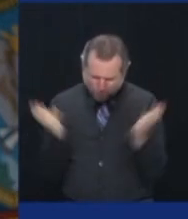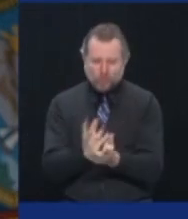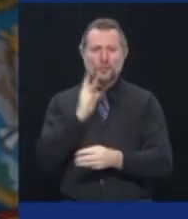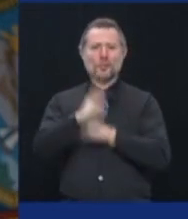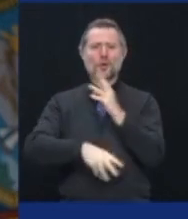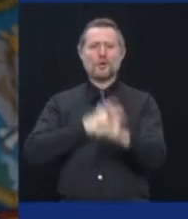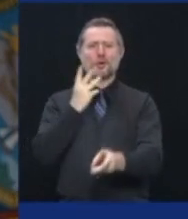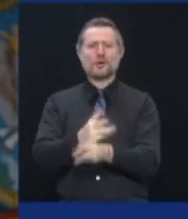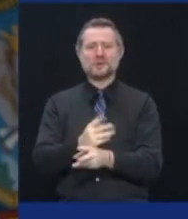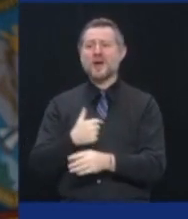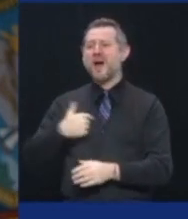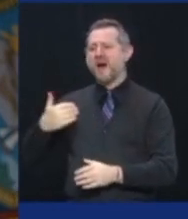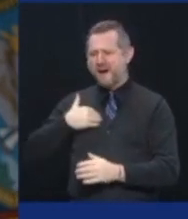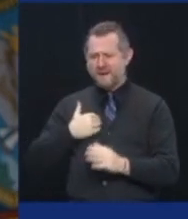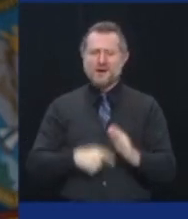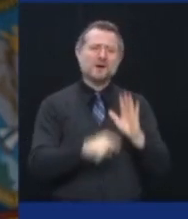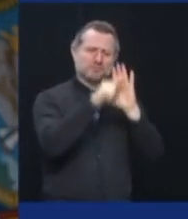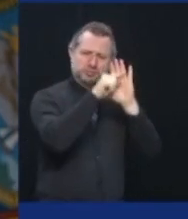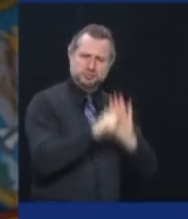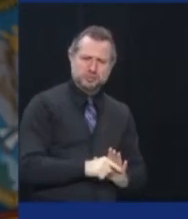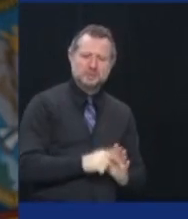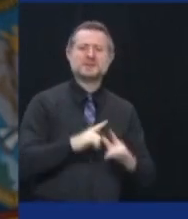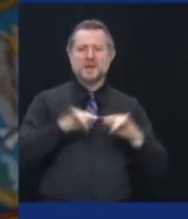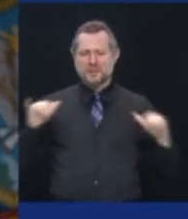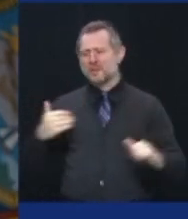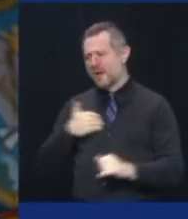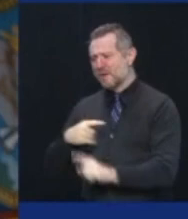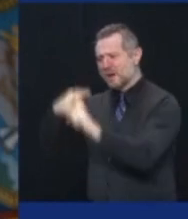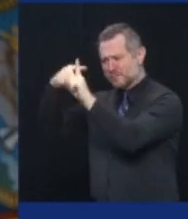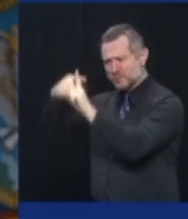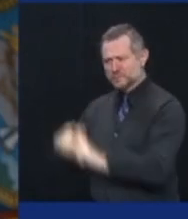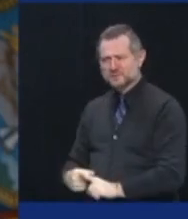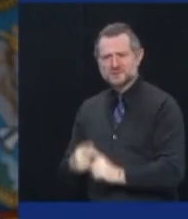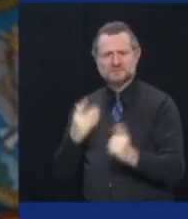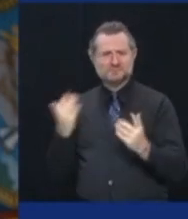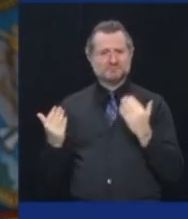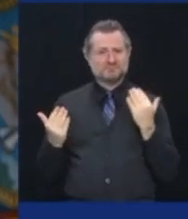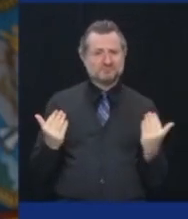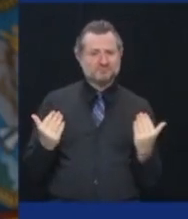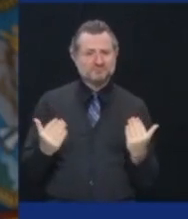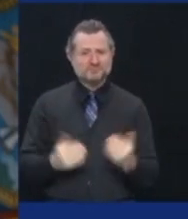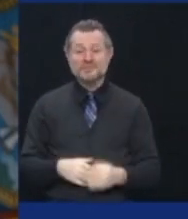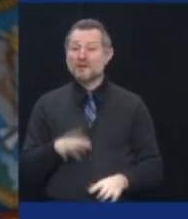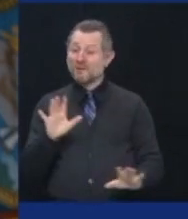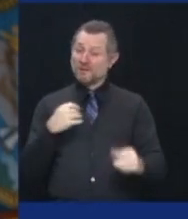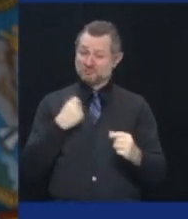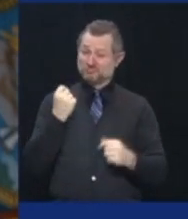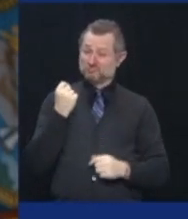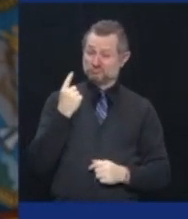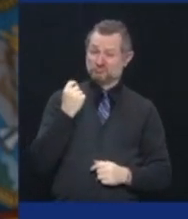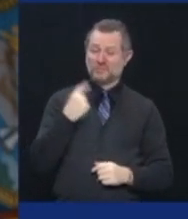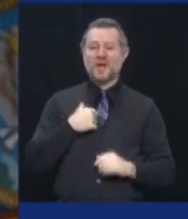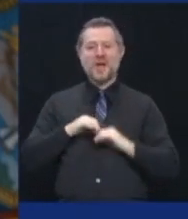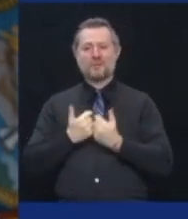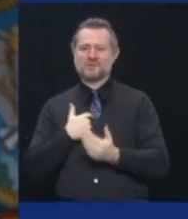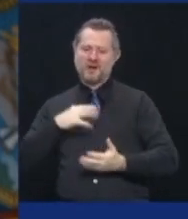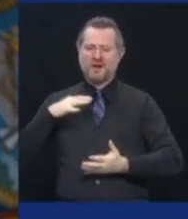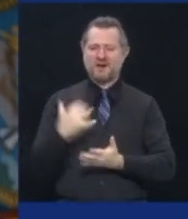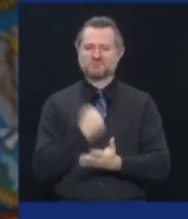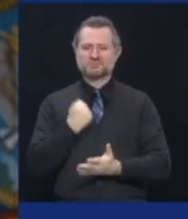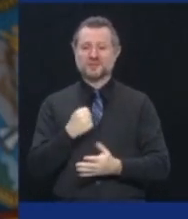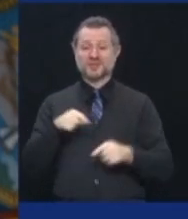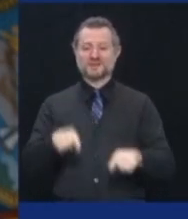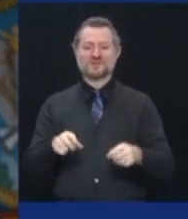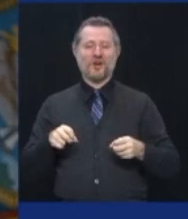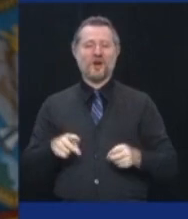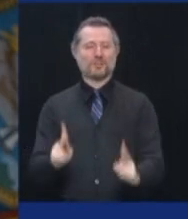also see the promise and the potential. The question to be answered is, what will we make of this moment? Is